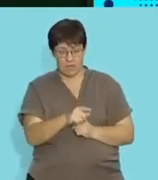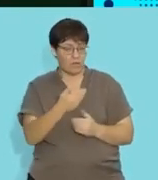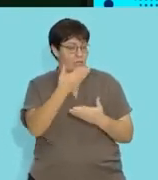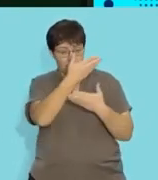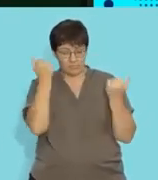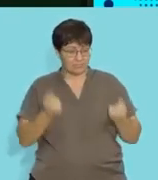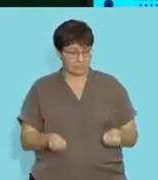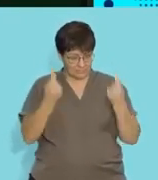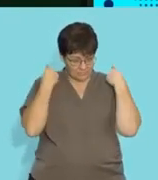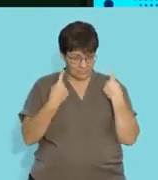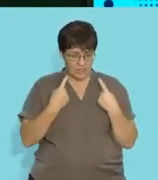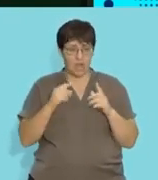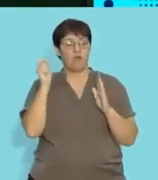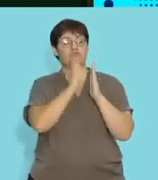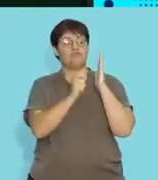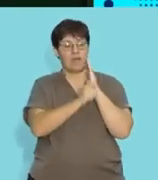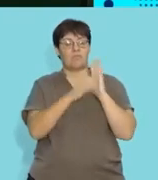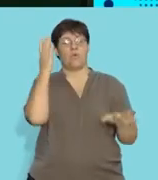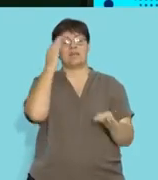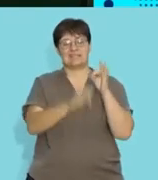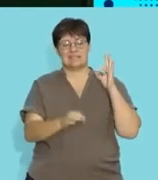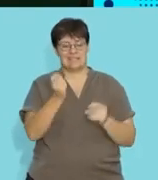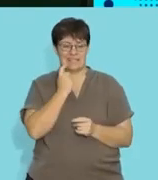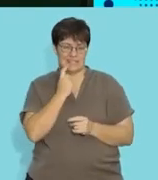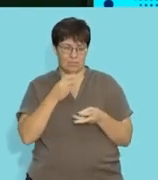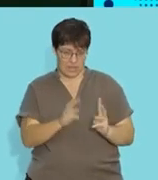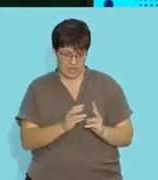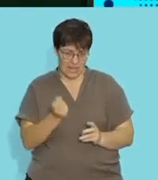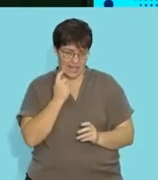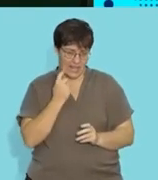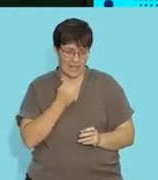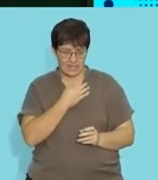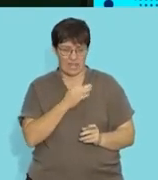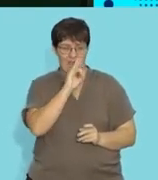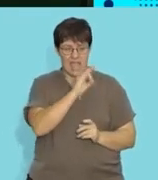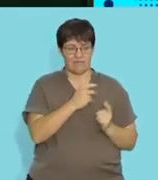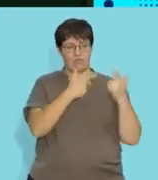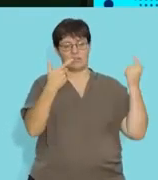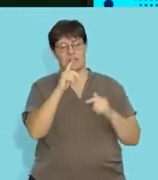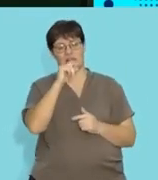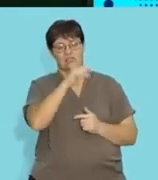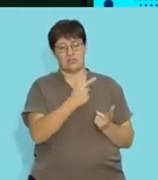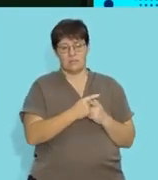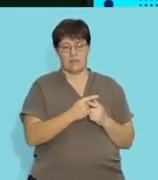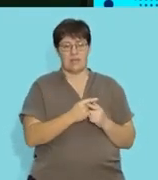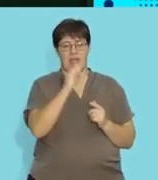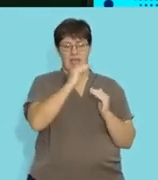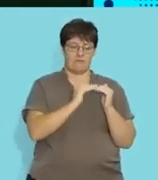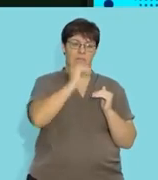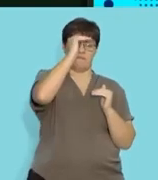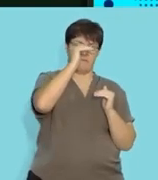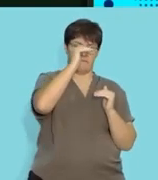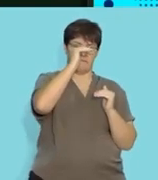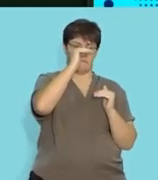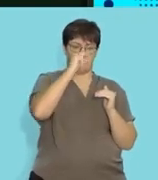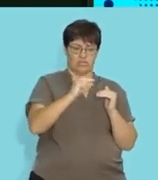look at them. Please remember, if you don't understand something, try to write it in simple terms, in simple English, like F greater than G